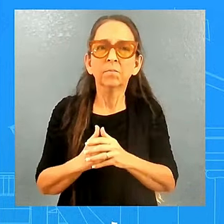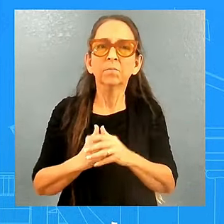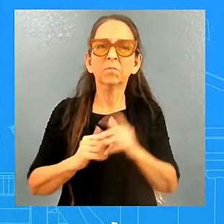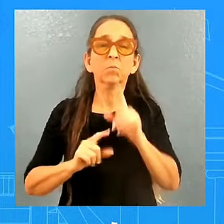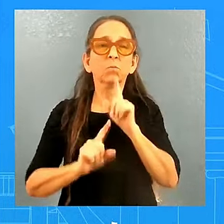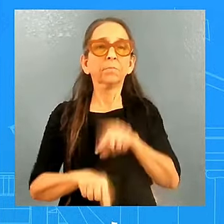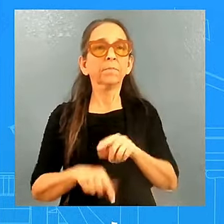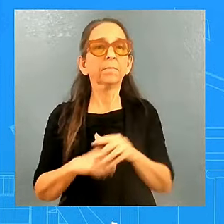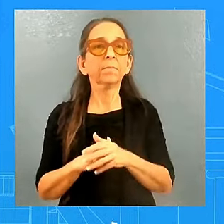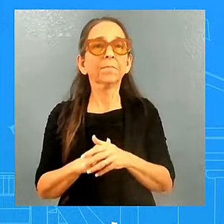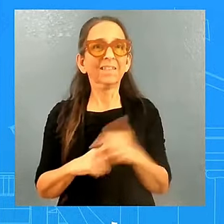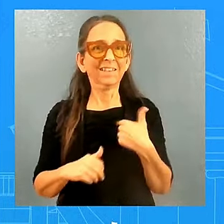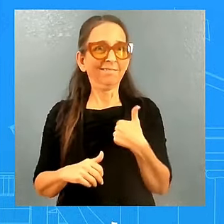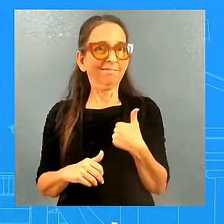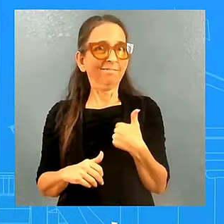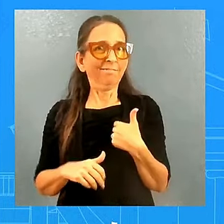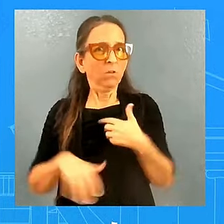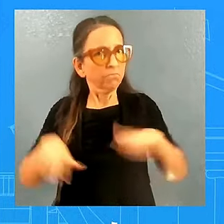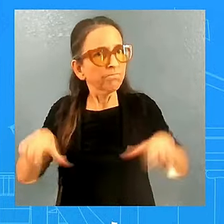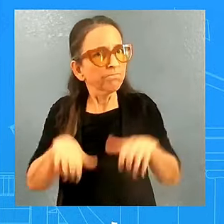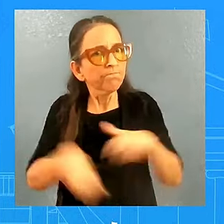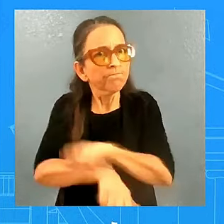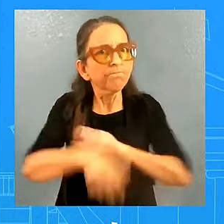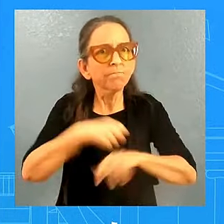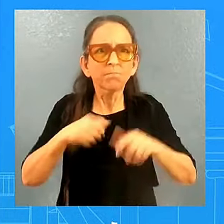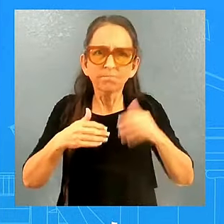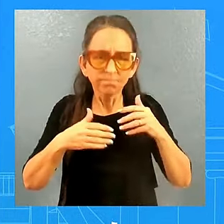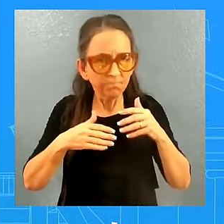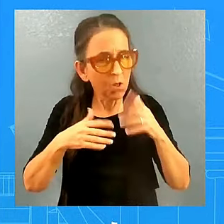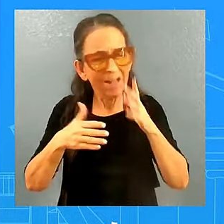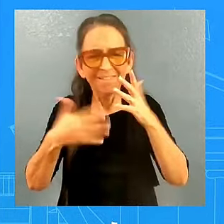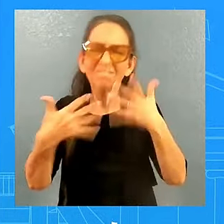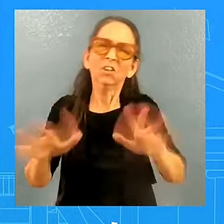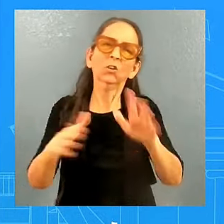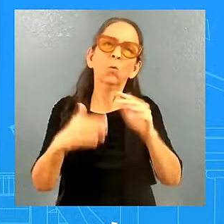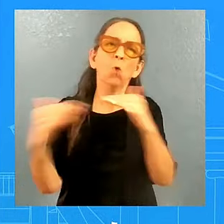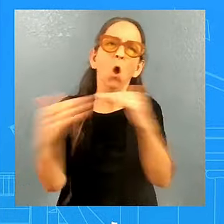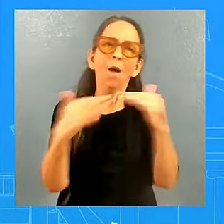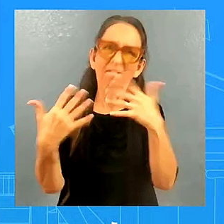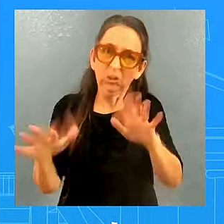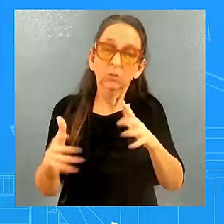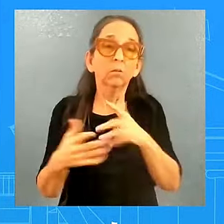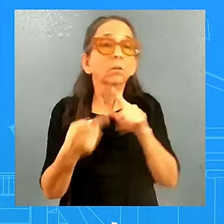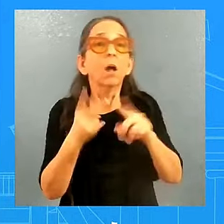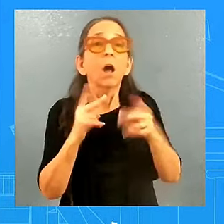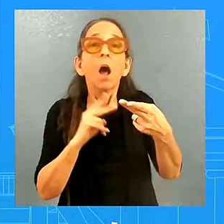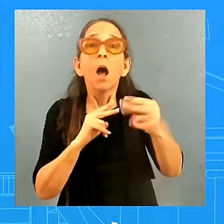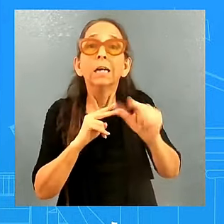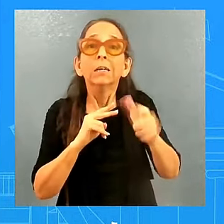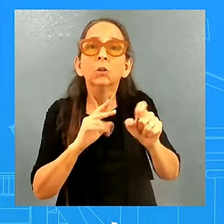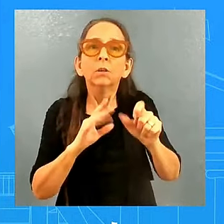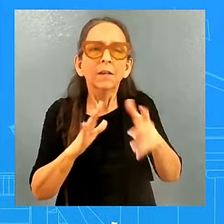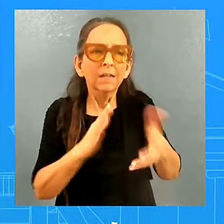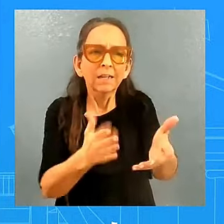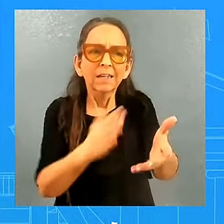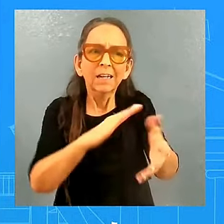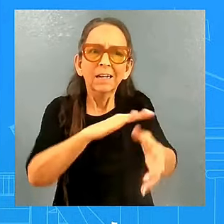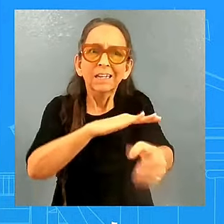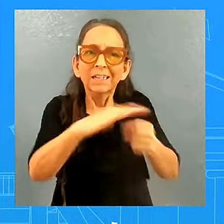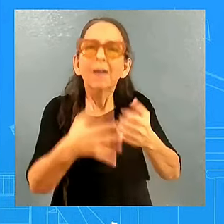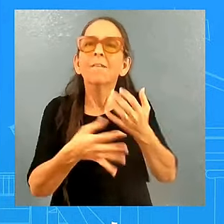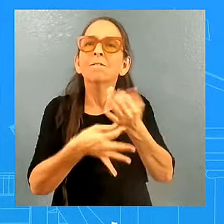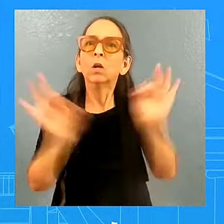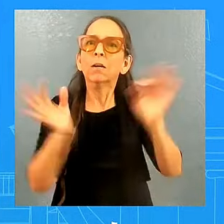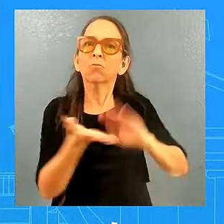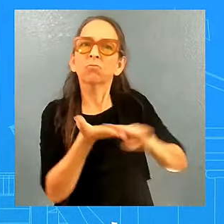Gaza and secure the release of all the hostages. That's what we're going to continue to do, and as well as our